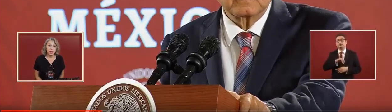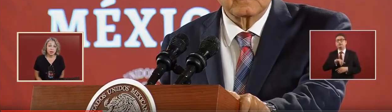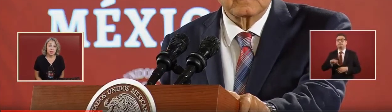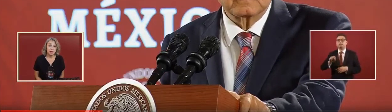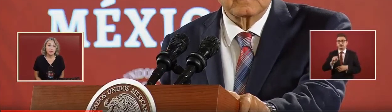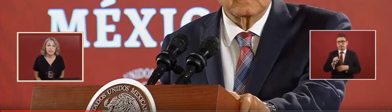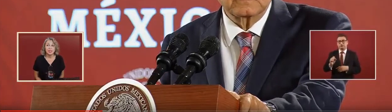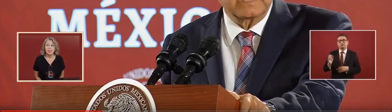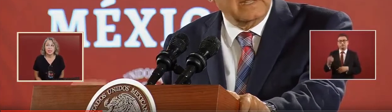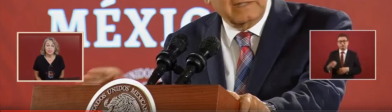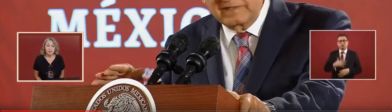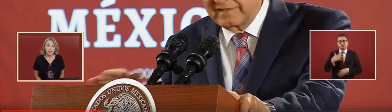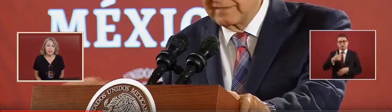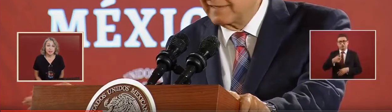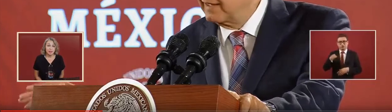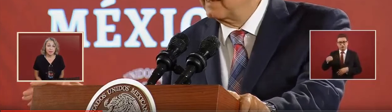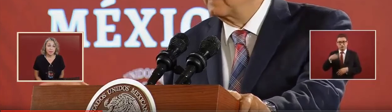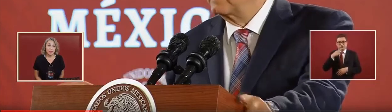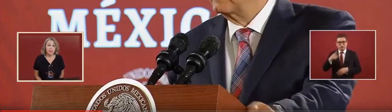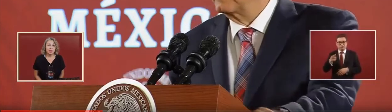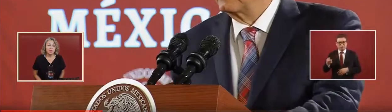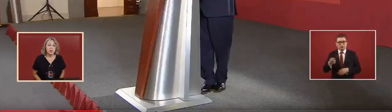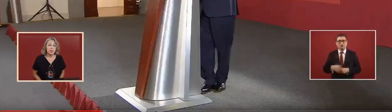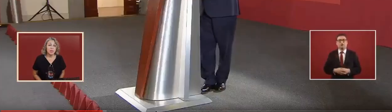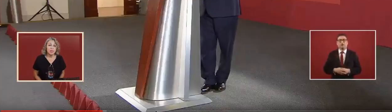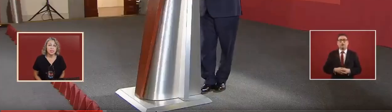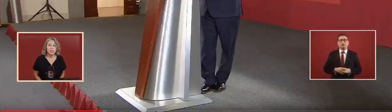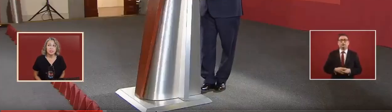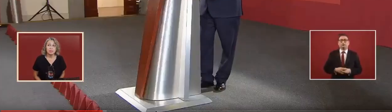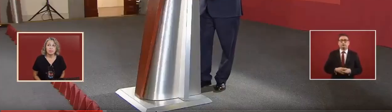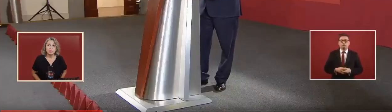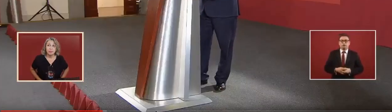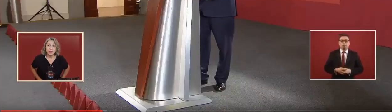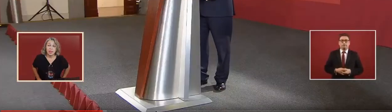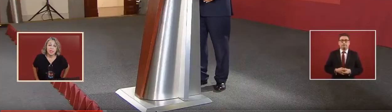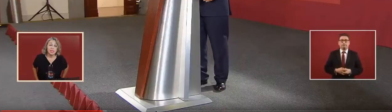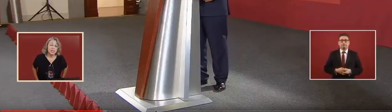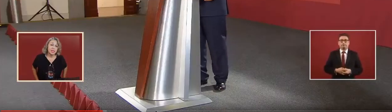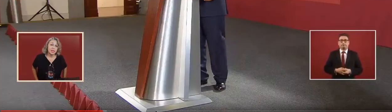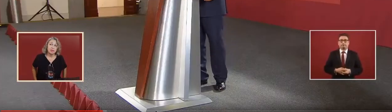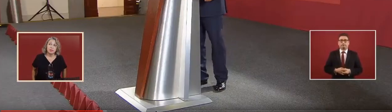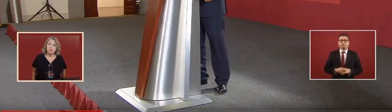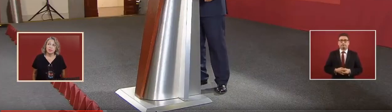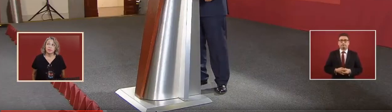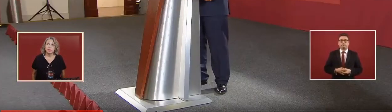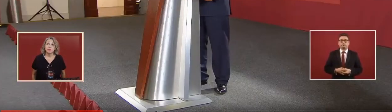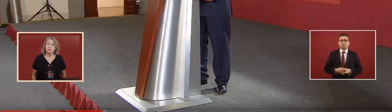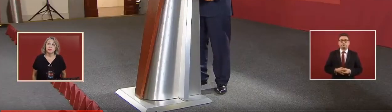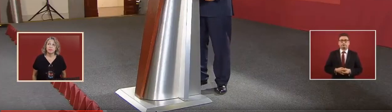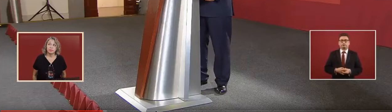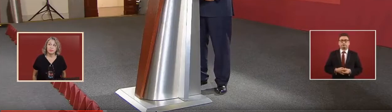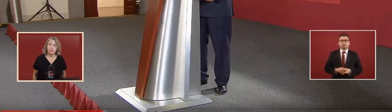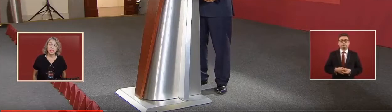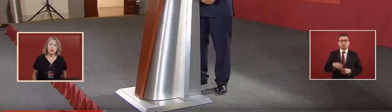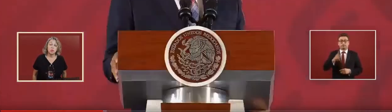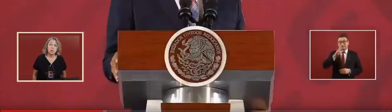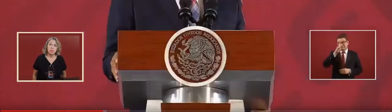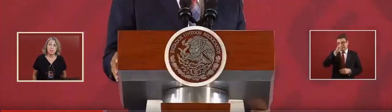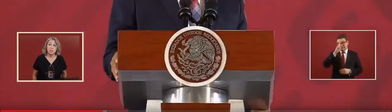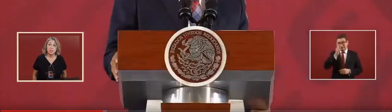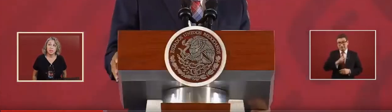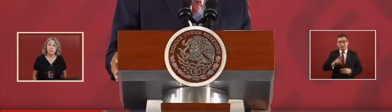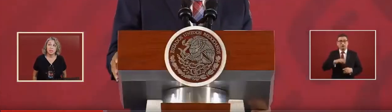And the one that is still in worse condition is INSTE.